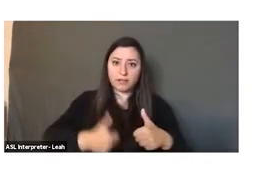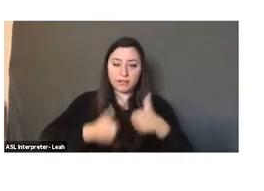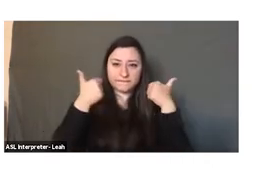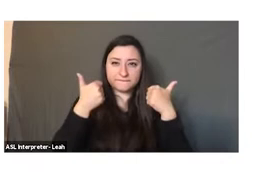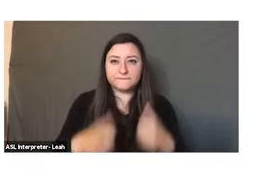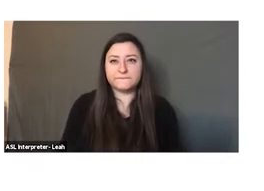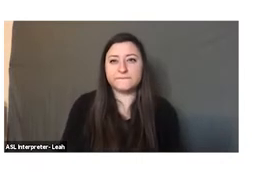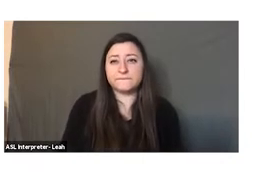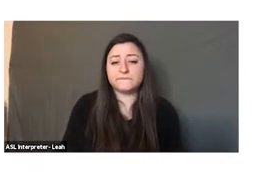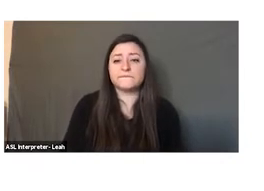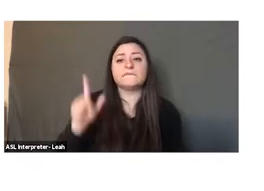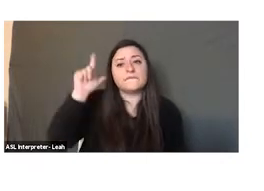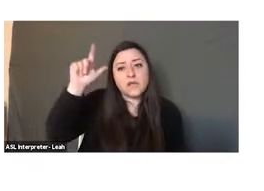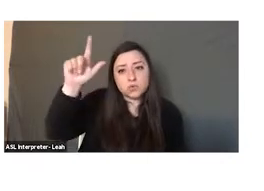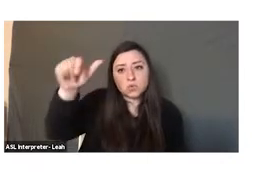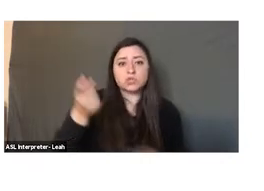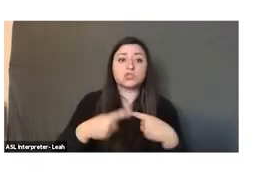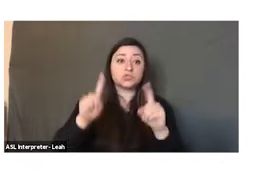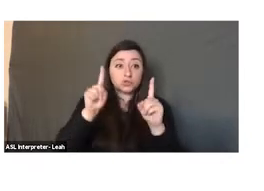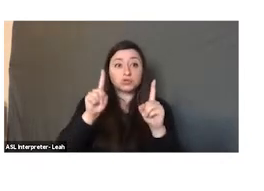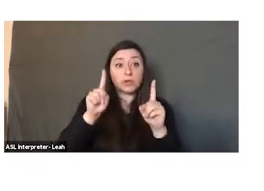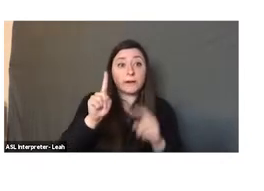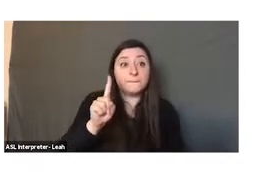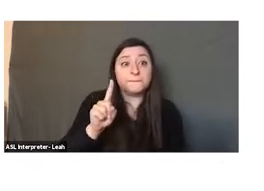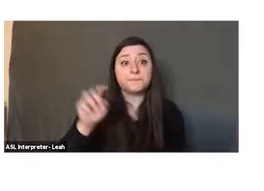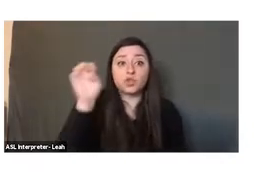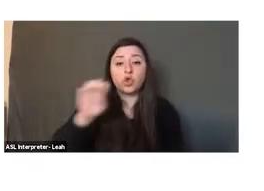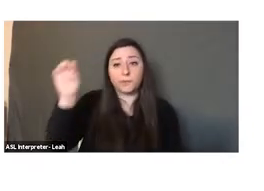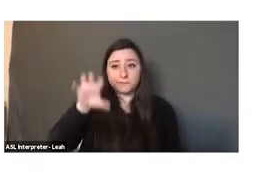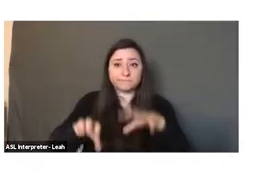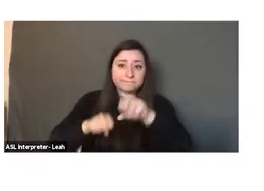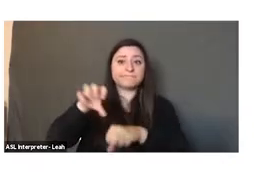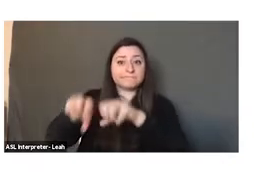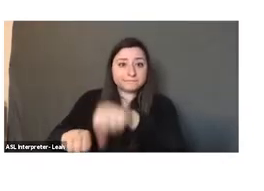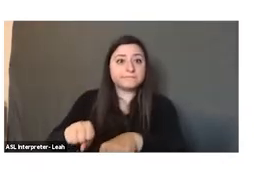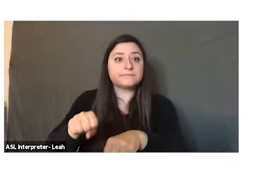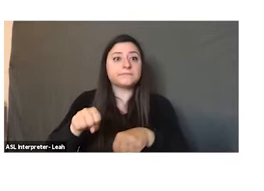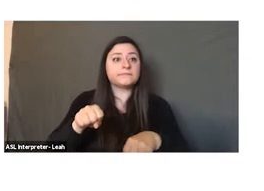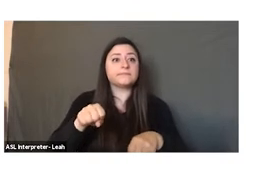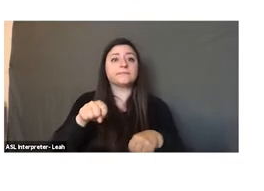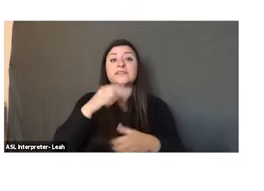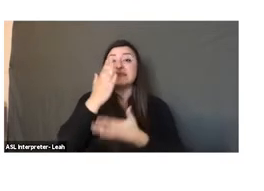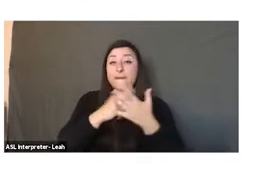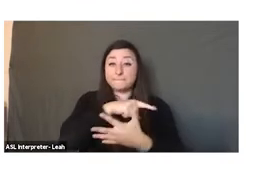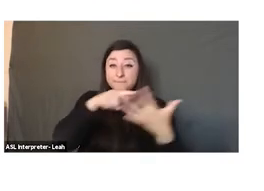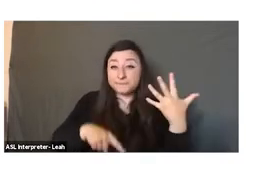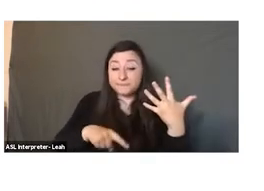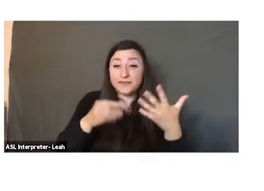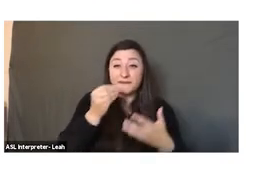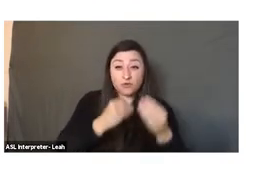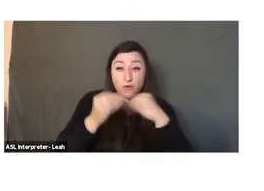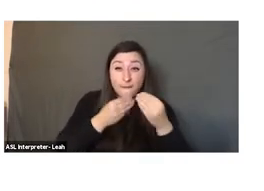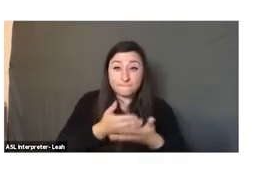Eventually, during the era of European expansion and colonization of the New World, a number of these crops were taken by the